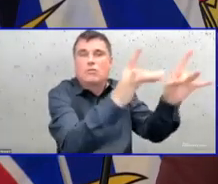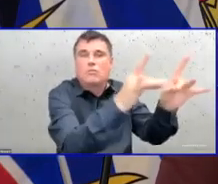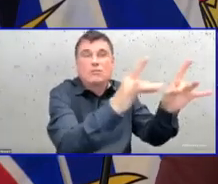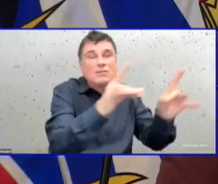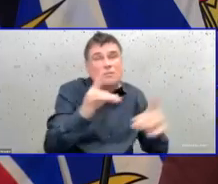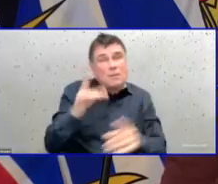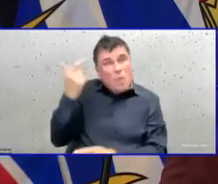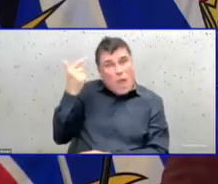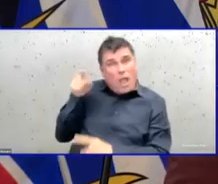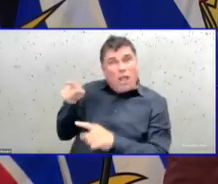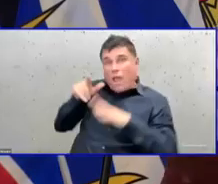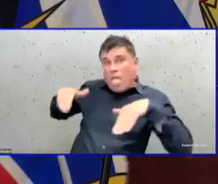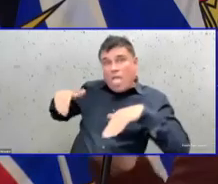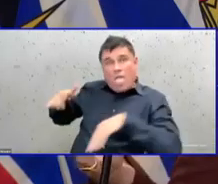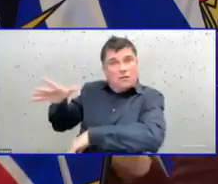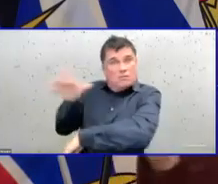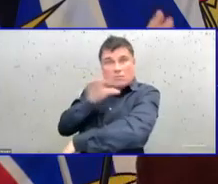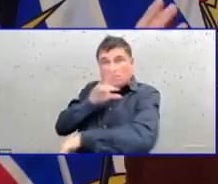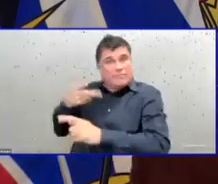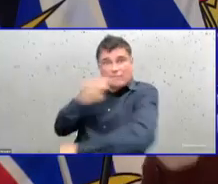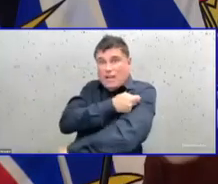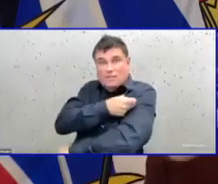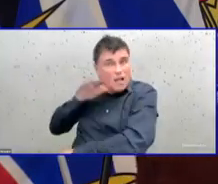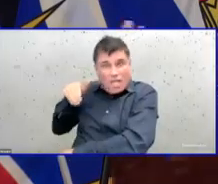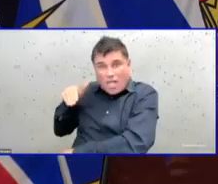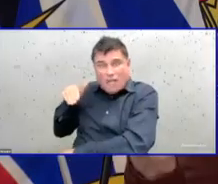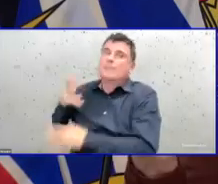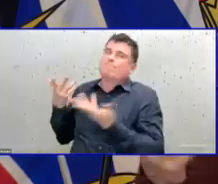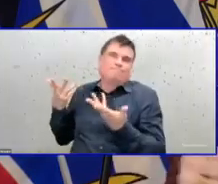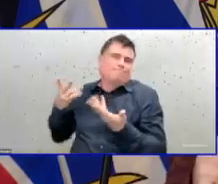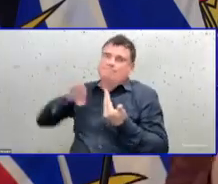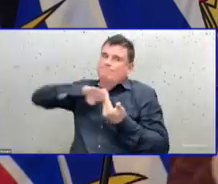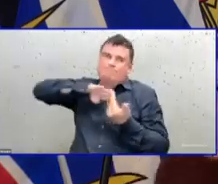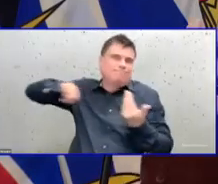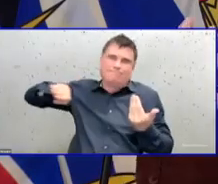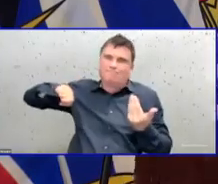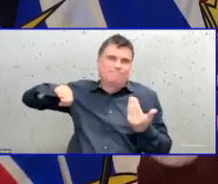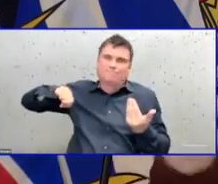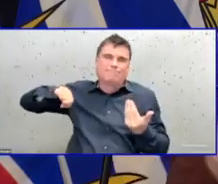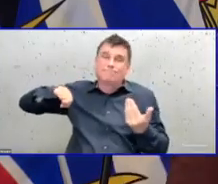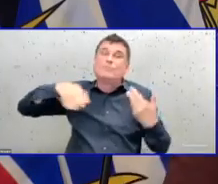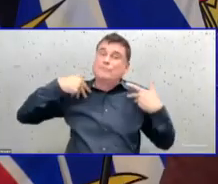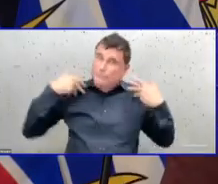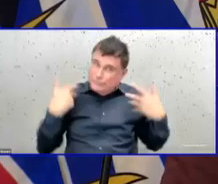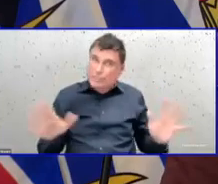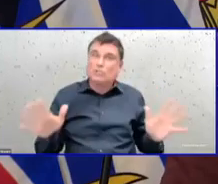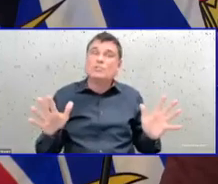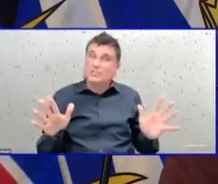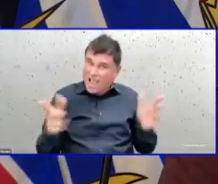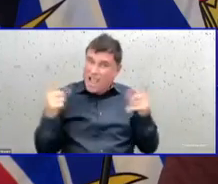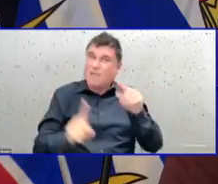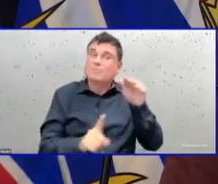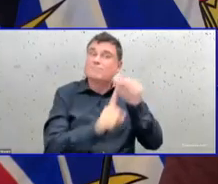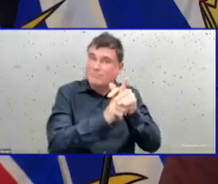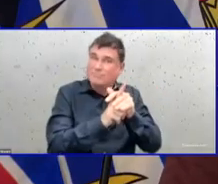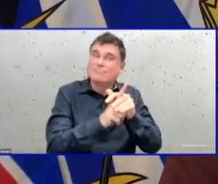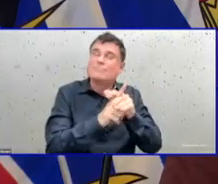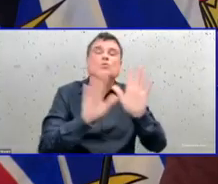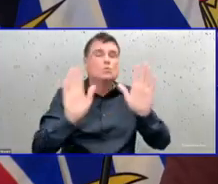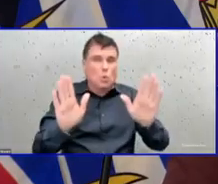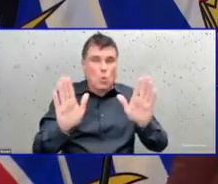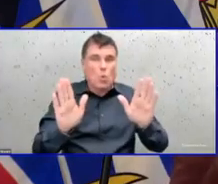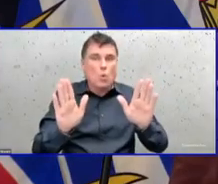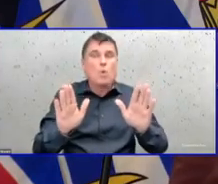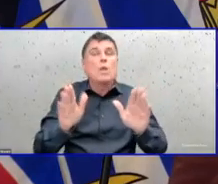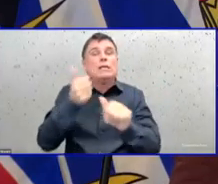can have. So it is a different situation. And every workplace, every employer needs to look at the situation